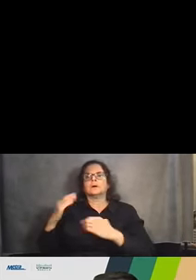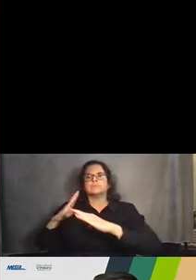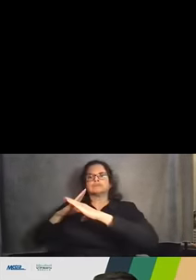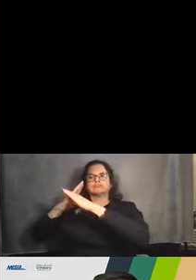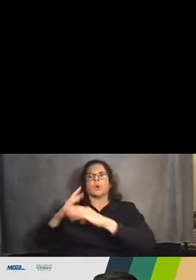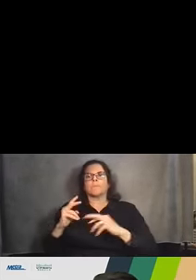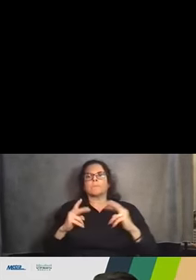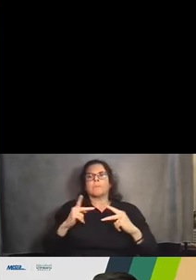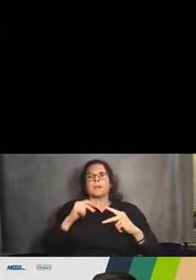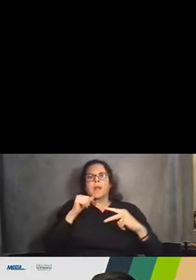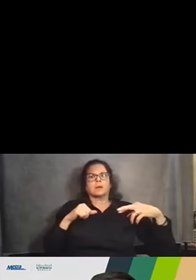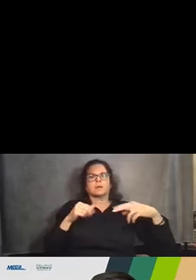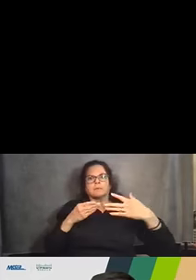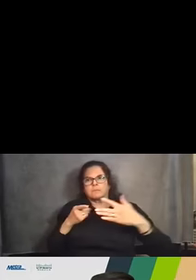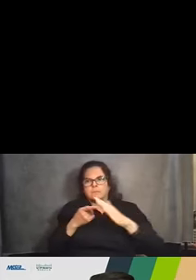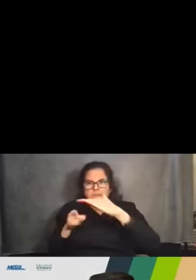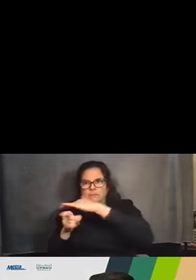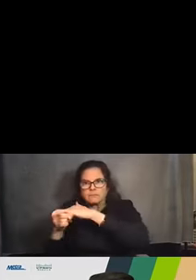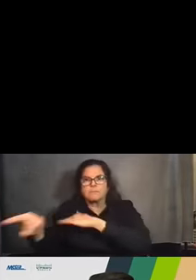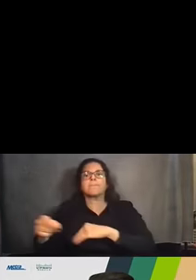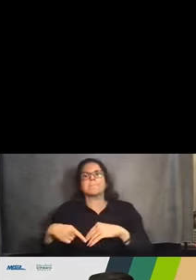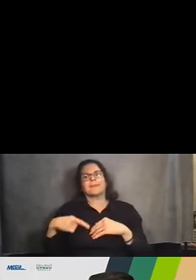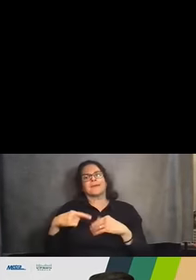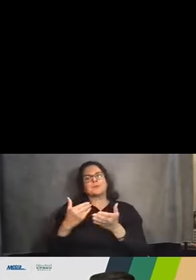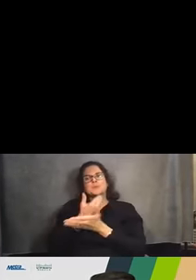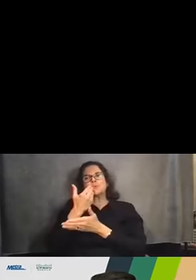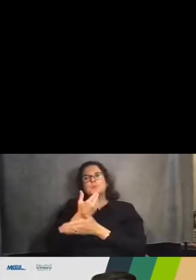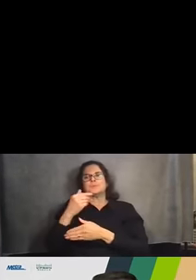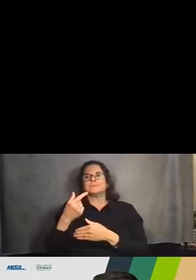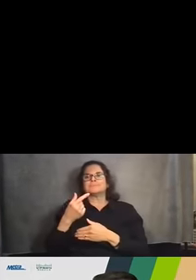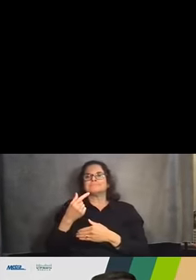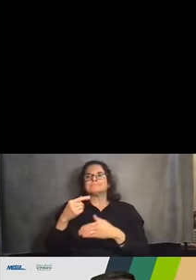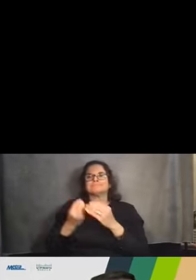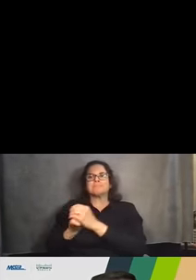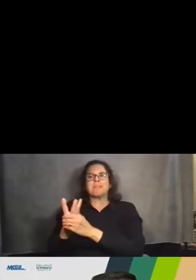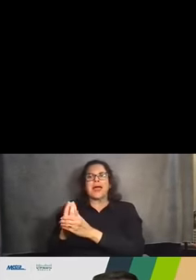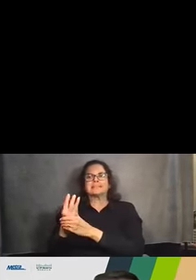an example of some nice greenery that's been added to the wall there just north of Grace.